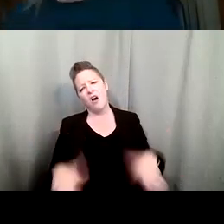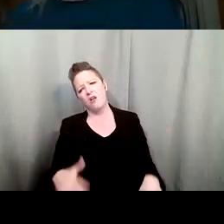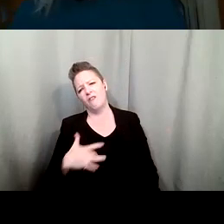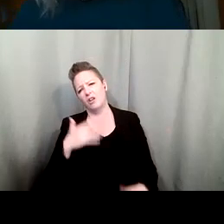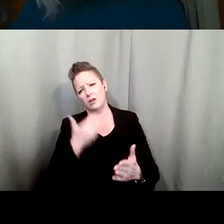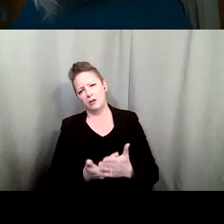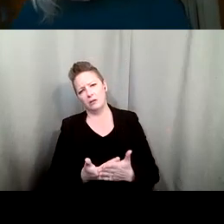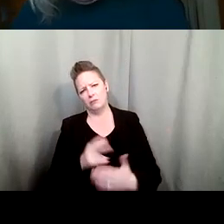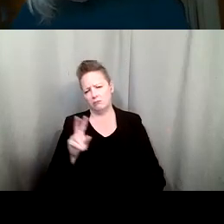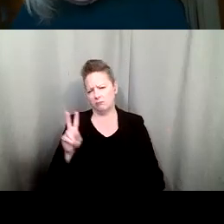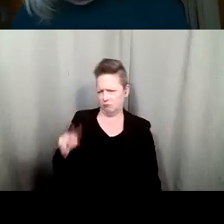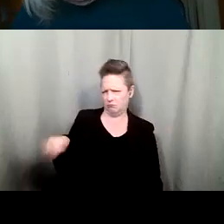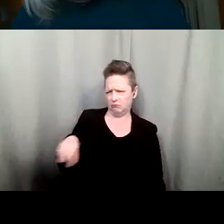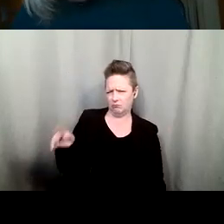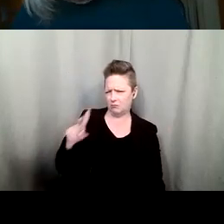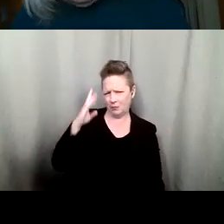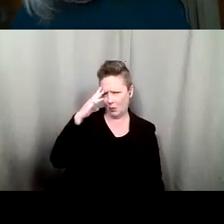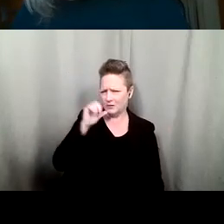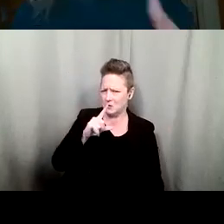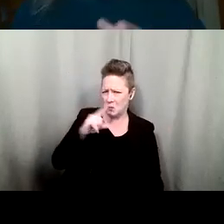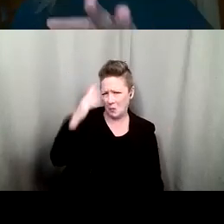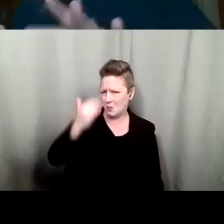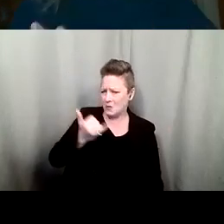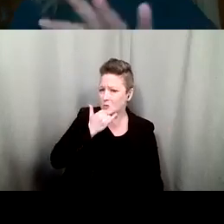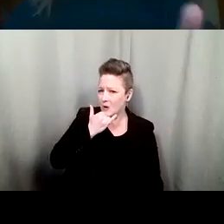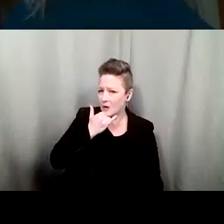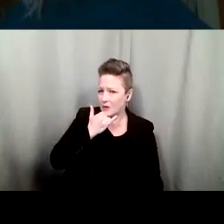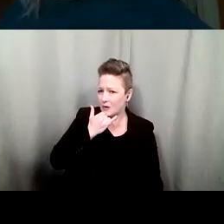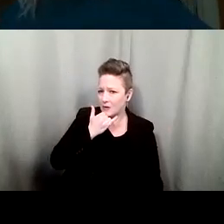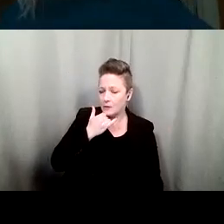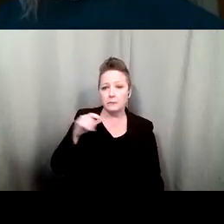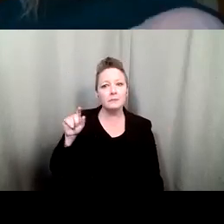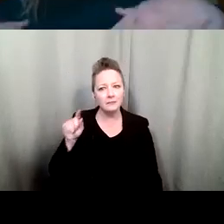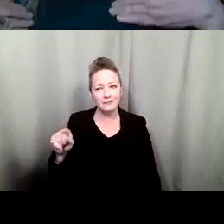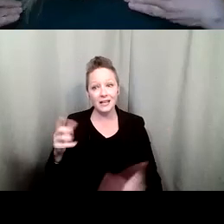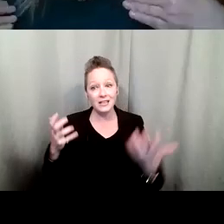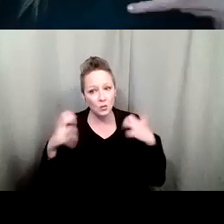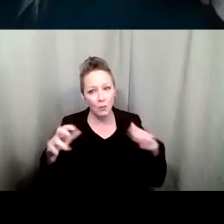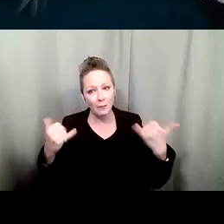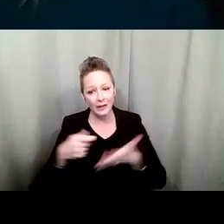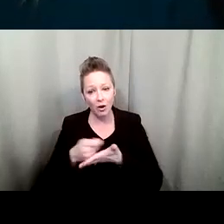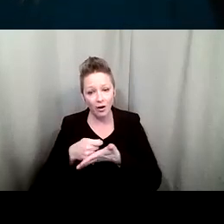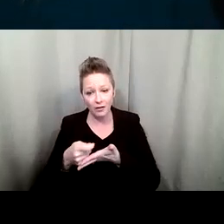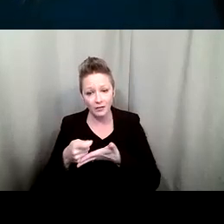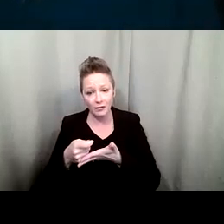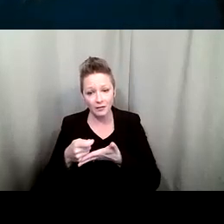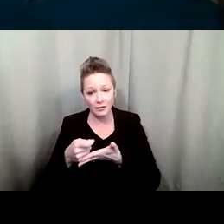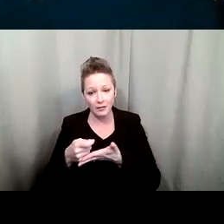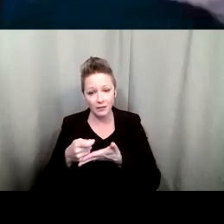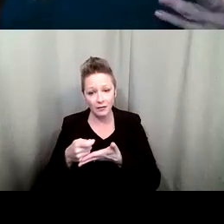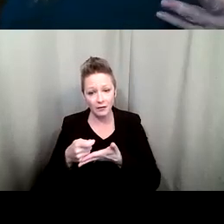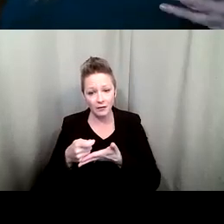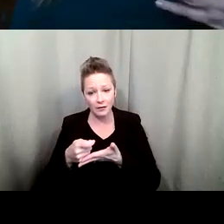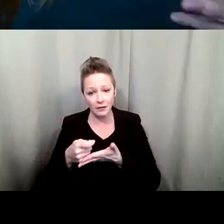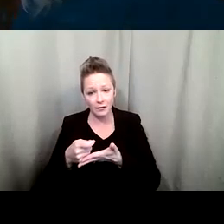but i know that's not the case i don't know what's wrong he doesn't want to go play cards because it's the